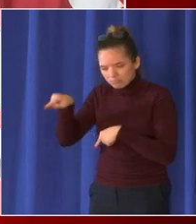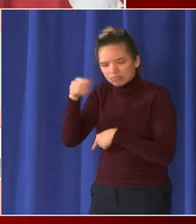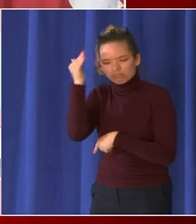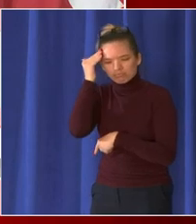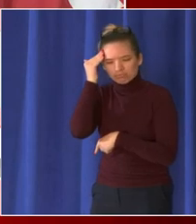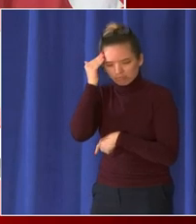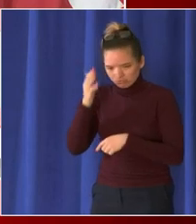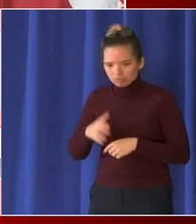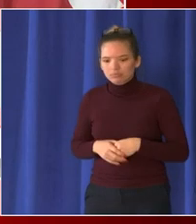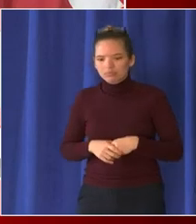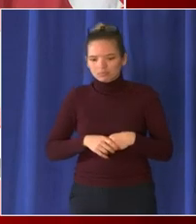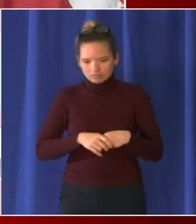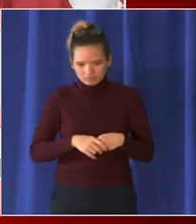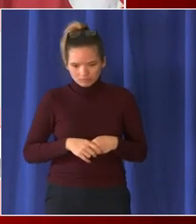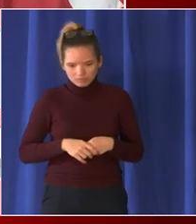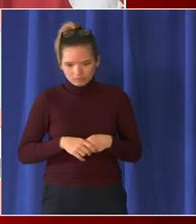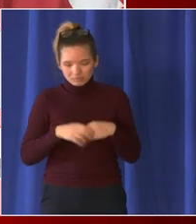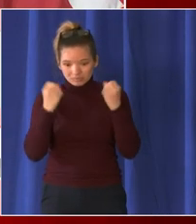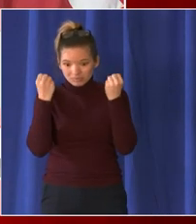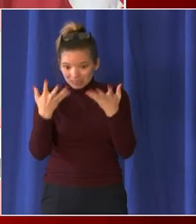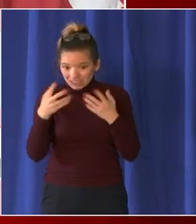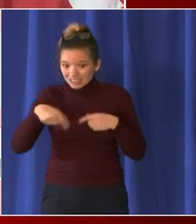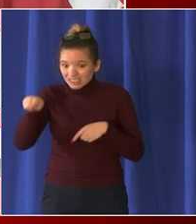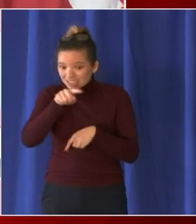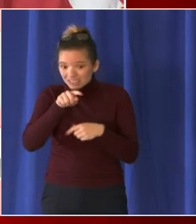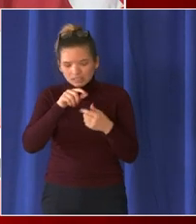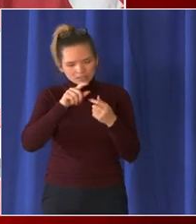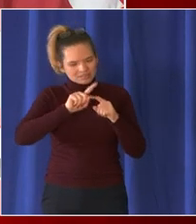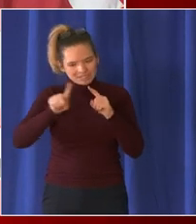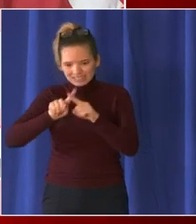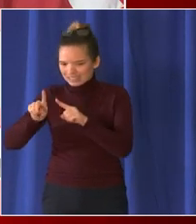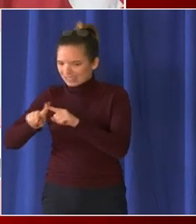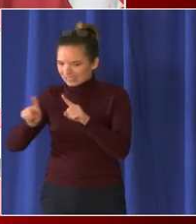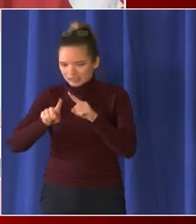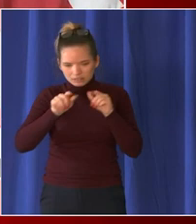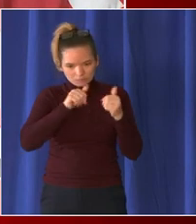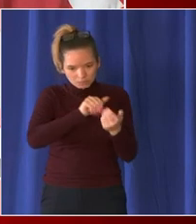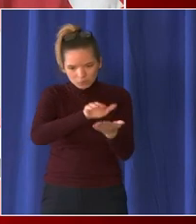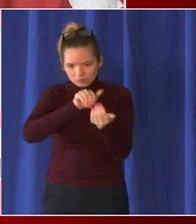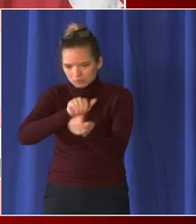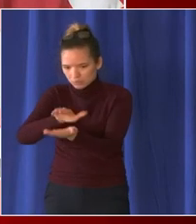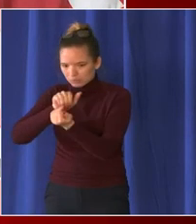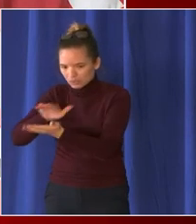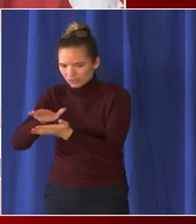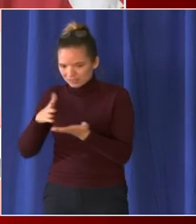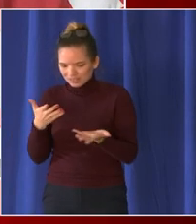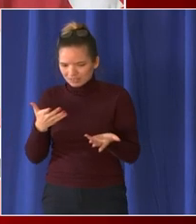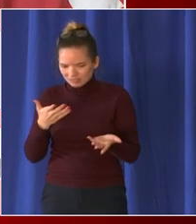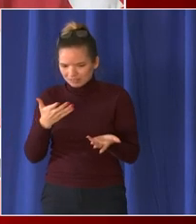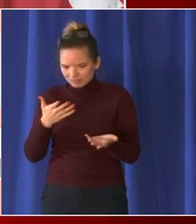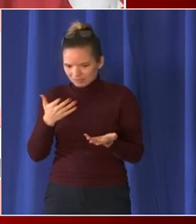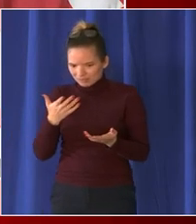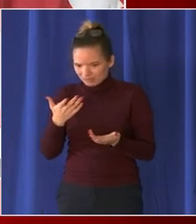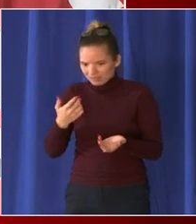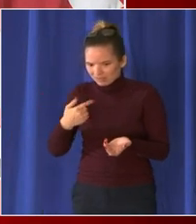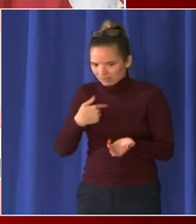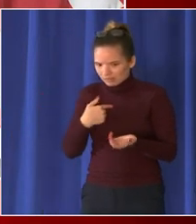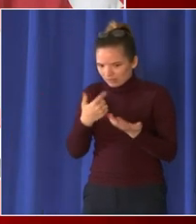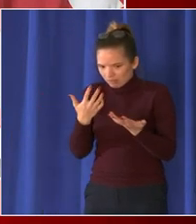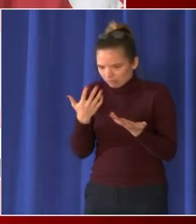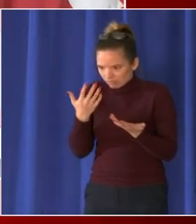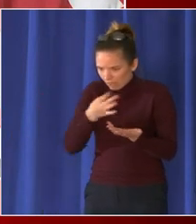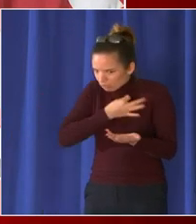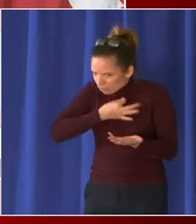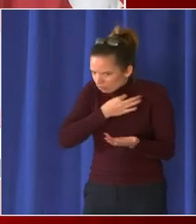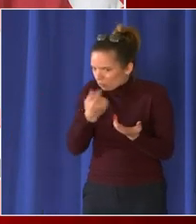to get kids in the building and i'm look looking forward to figuring out what worked and the chancellor among the chancellor